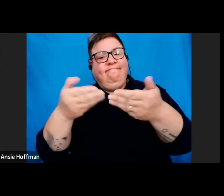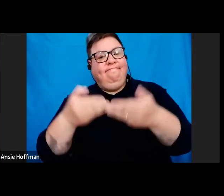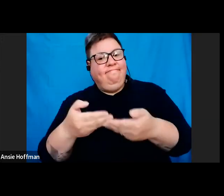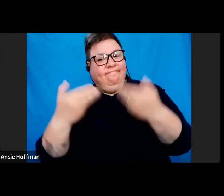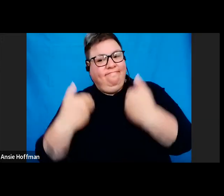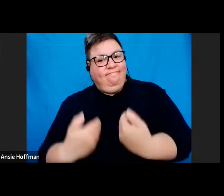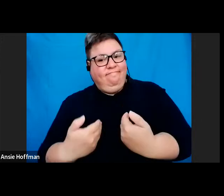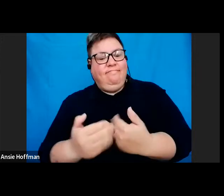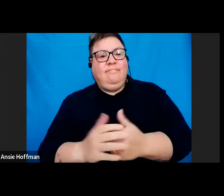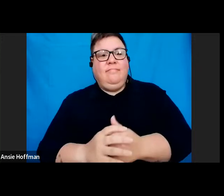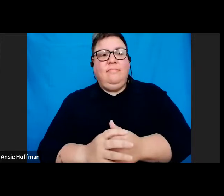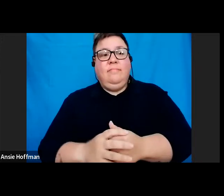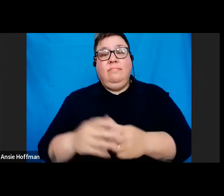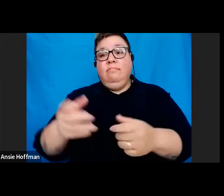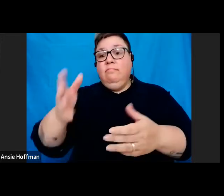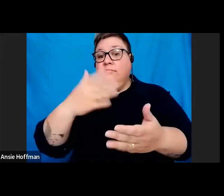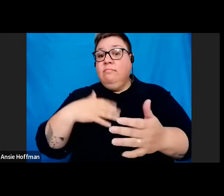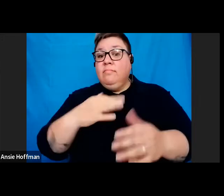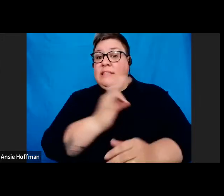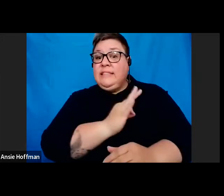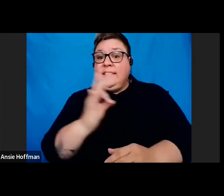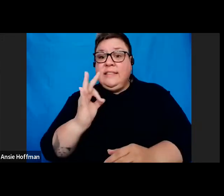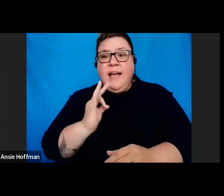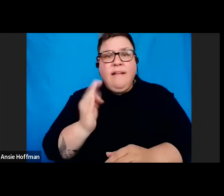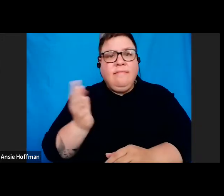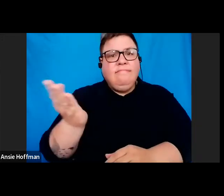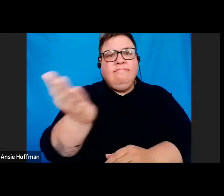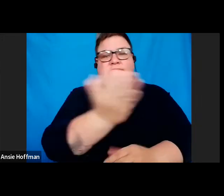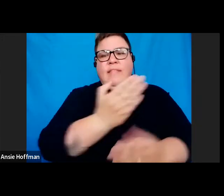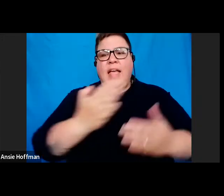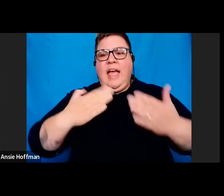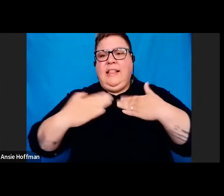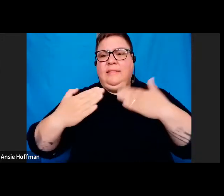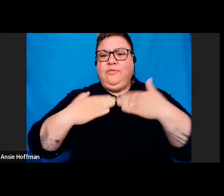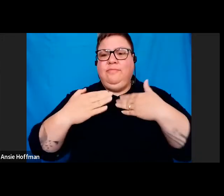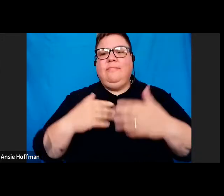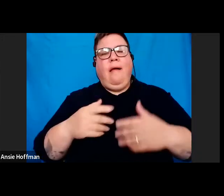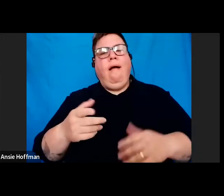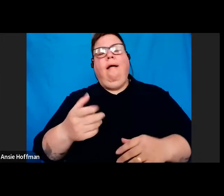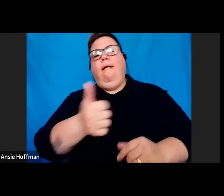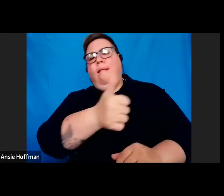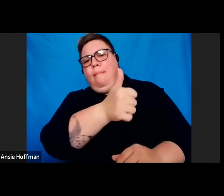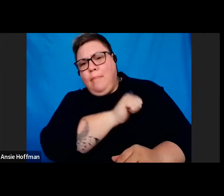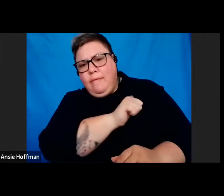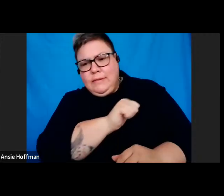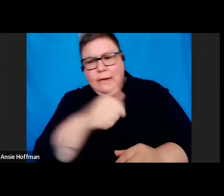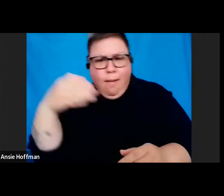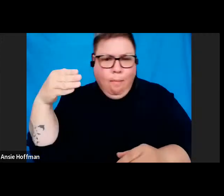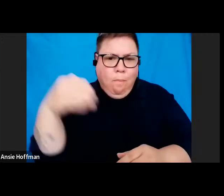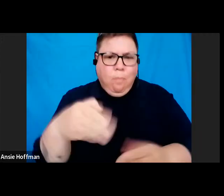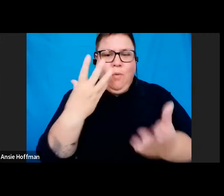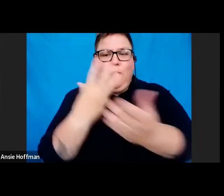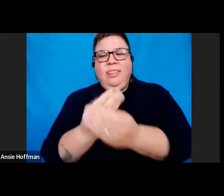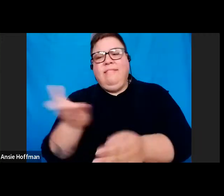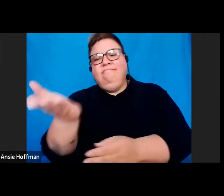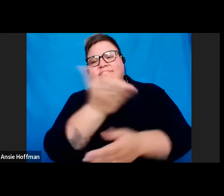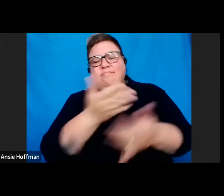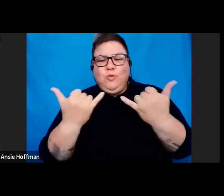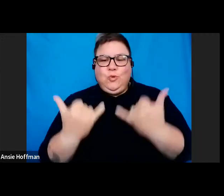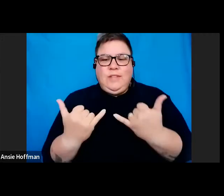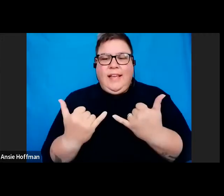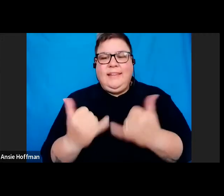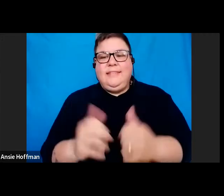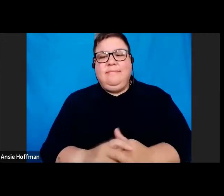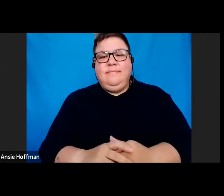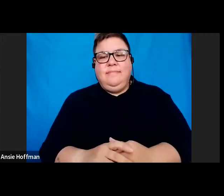our employers and fund administrators, it is a privilege to be here with you today. And we